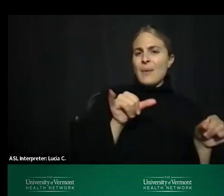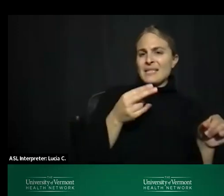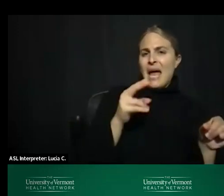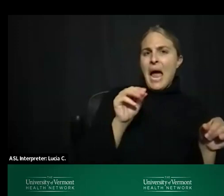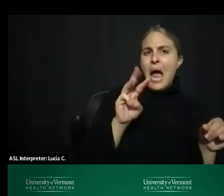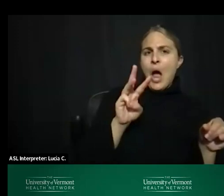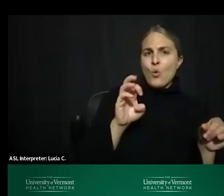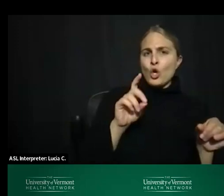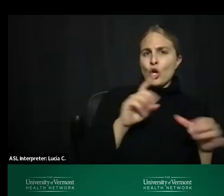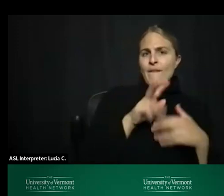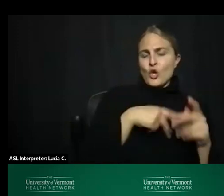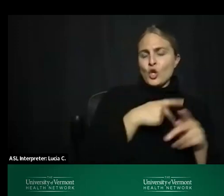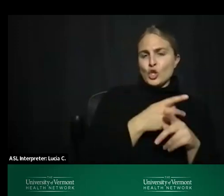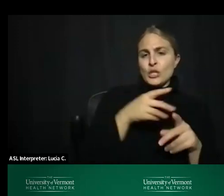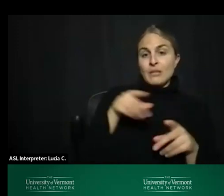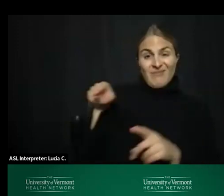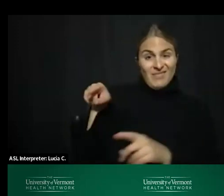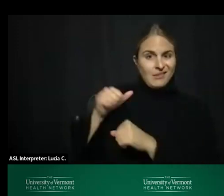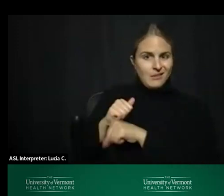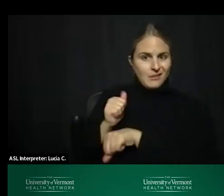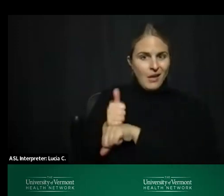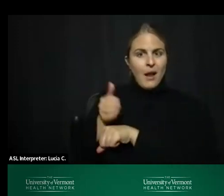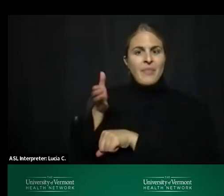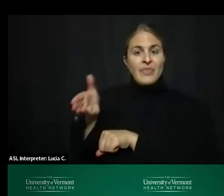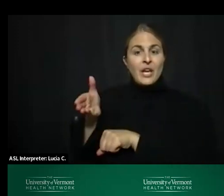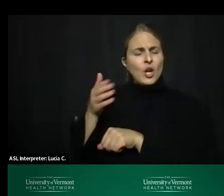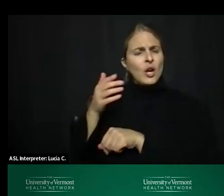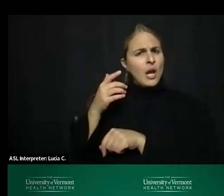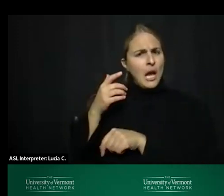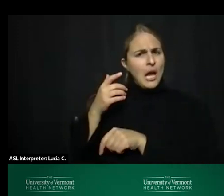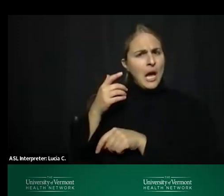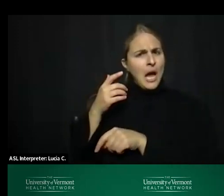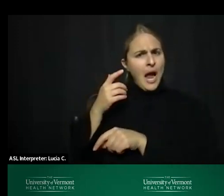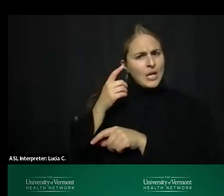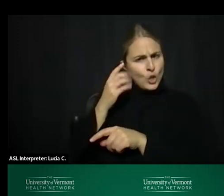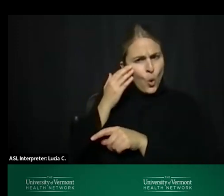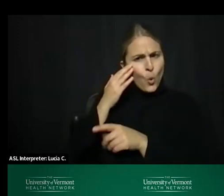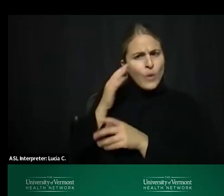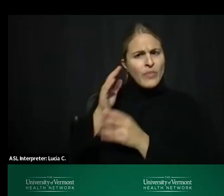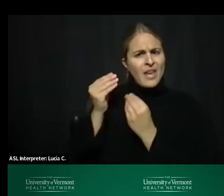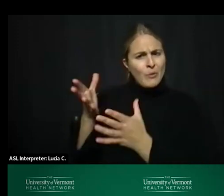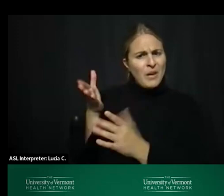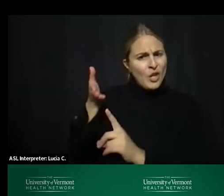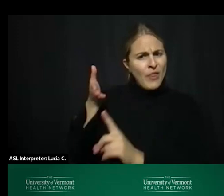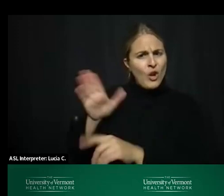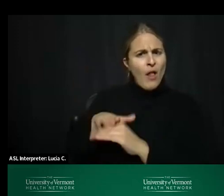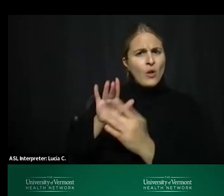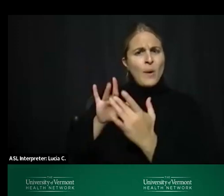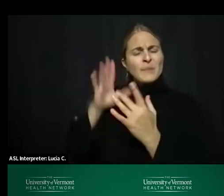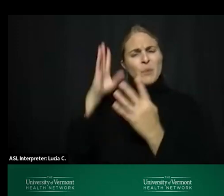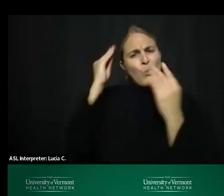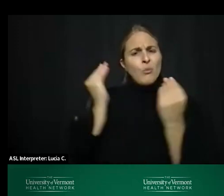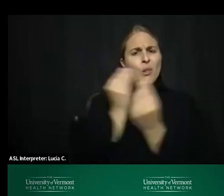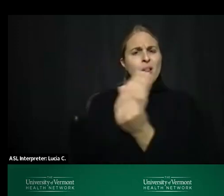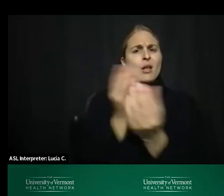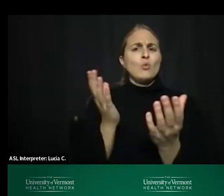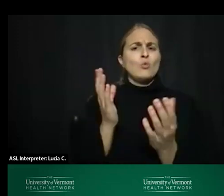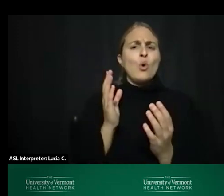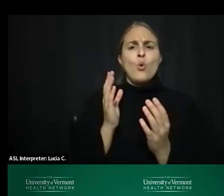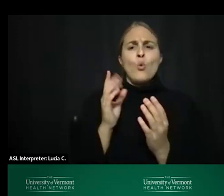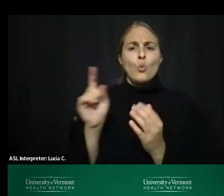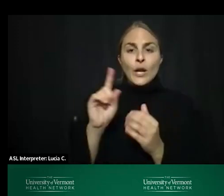um and i'm confident information is on their website but we can certainly uh circulate uh the details related to that to